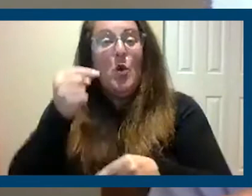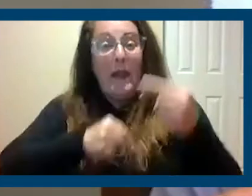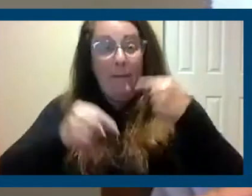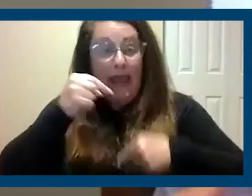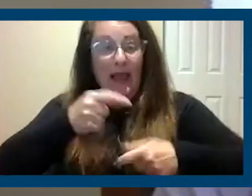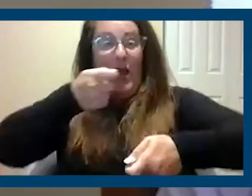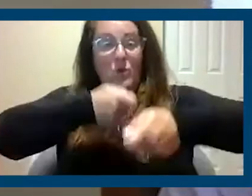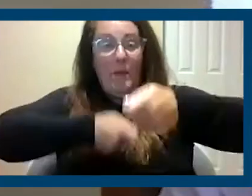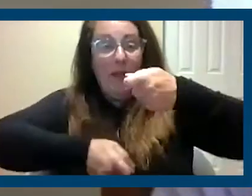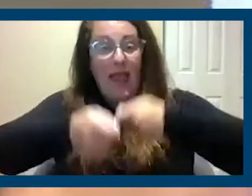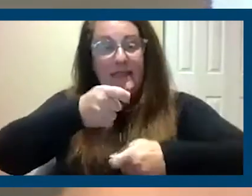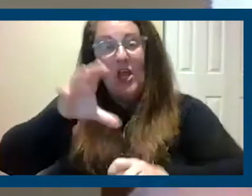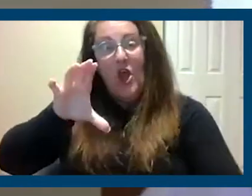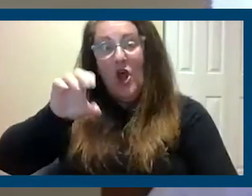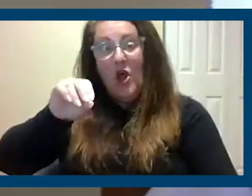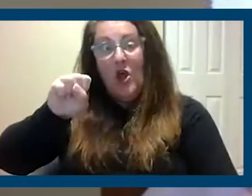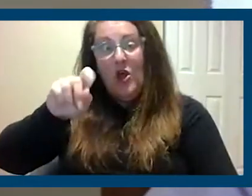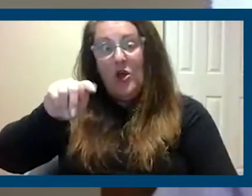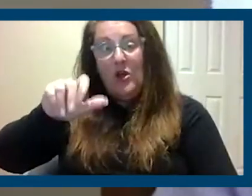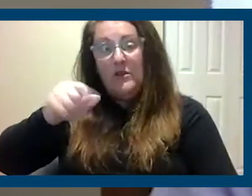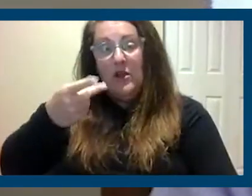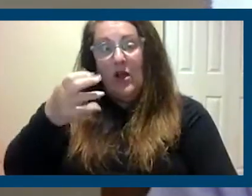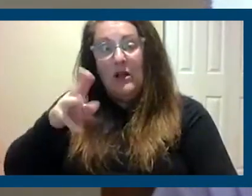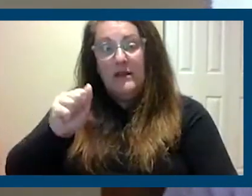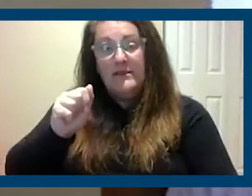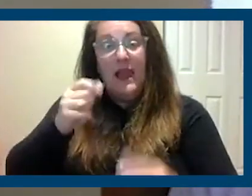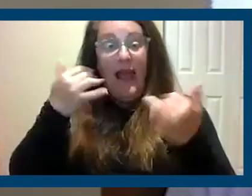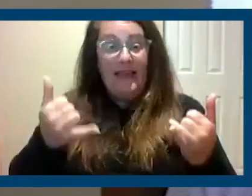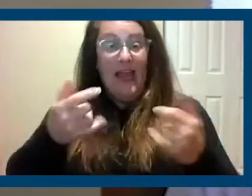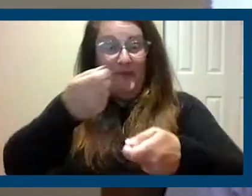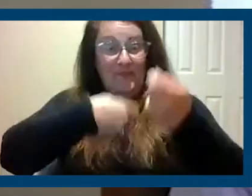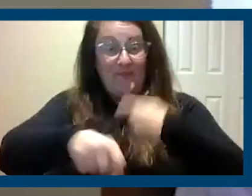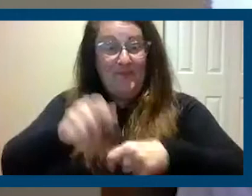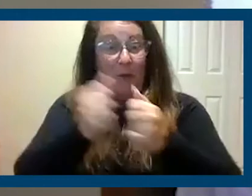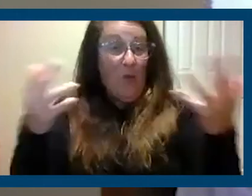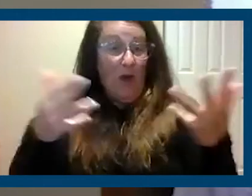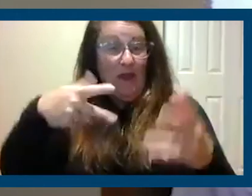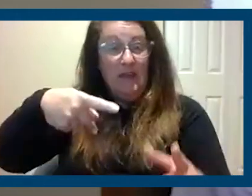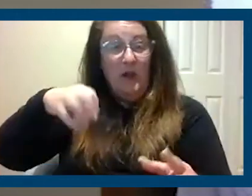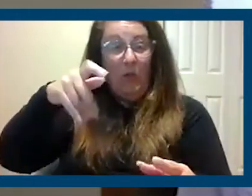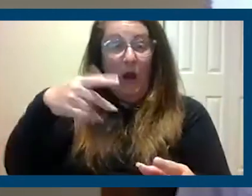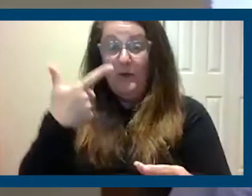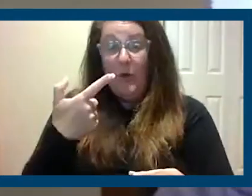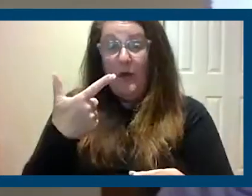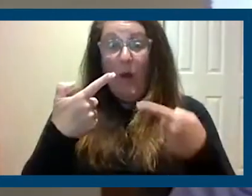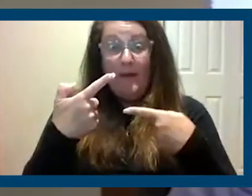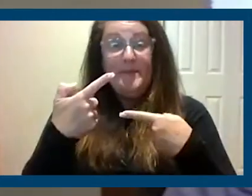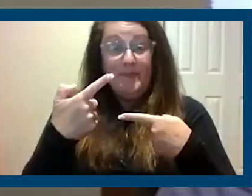Costa Hawkins and put Prop 21 in place. That's the main thing. And, you know, and and literally,